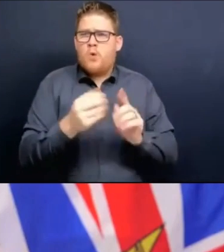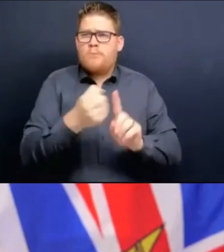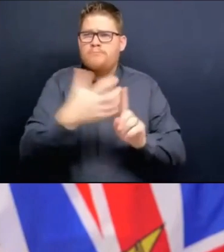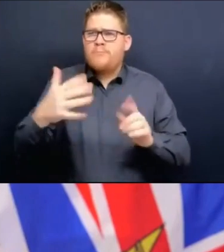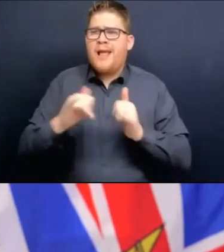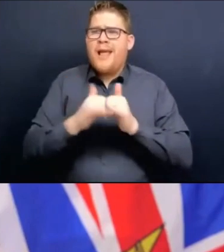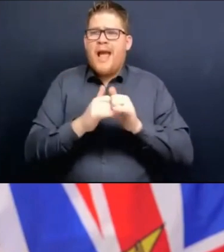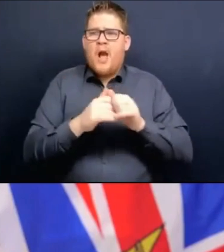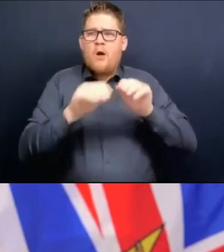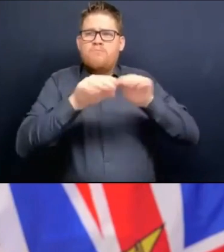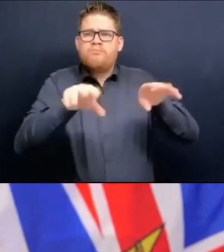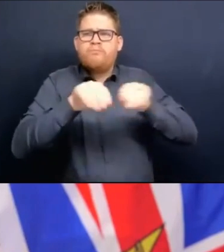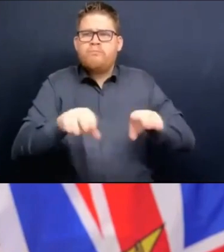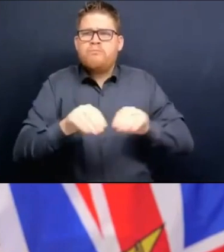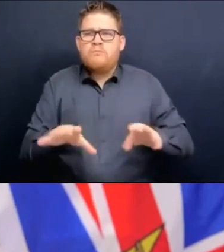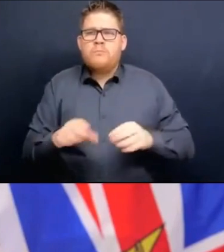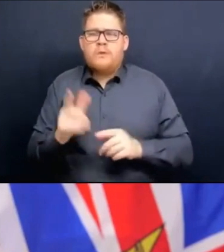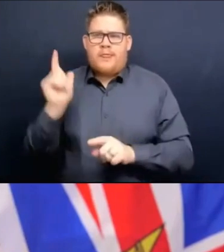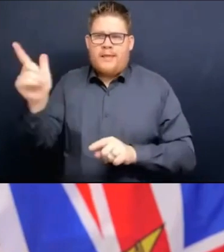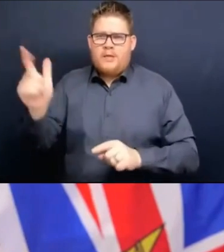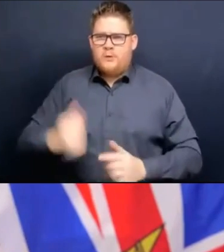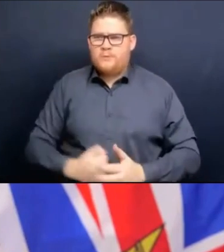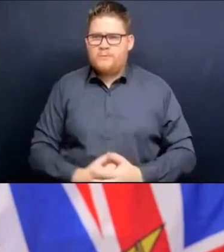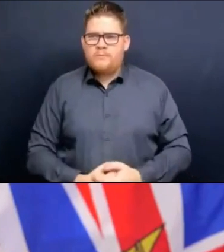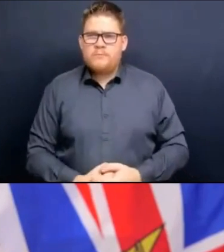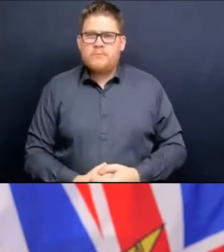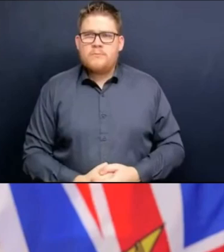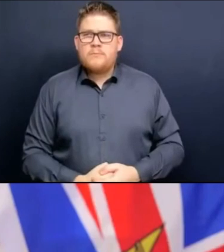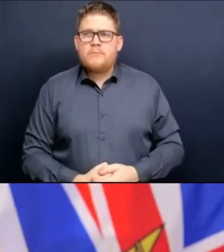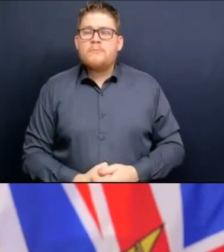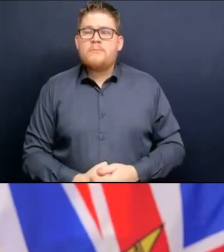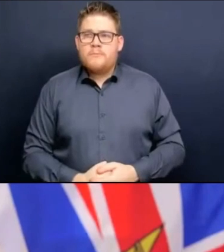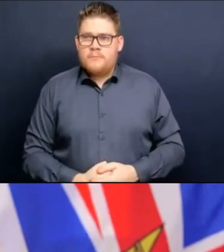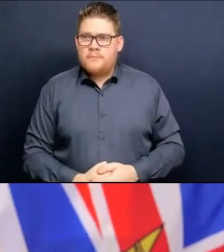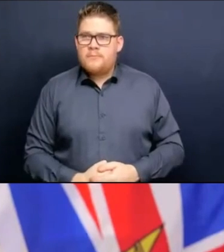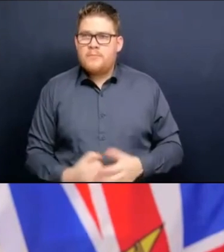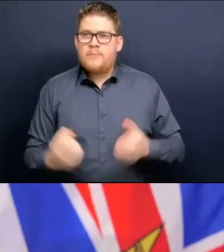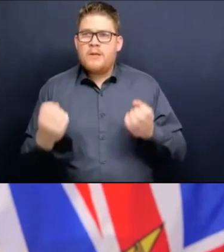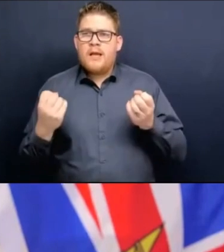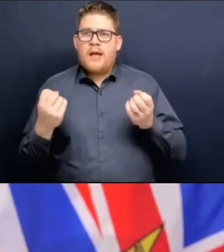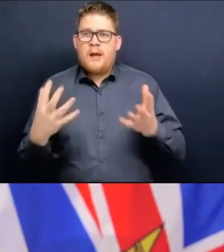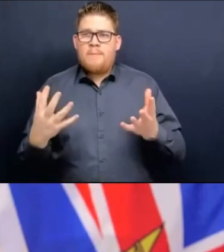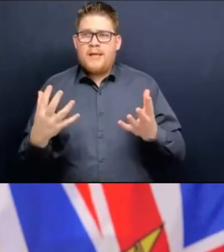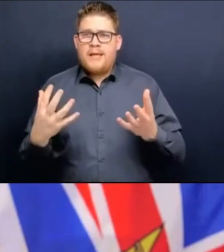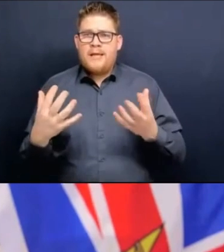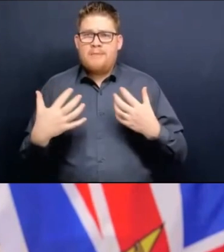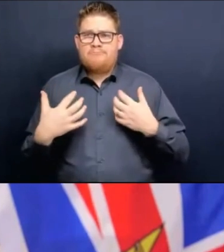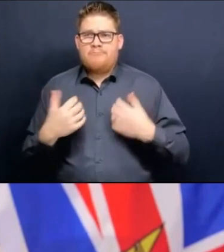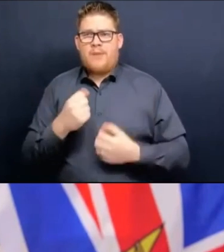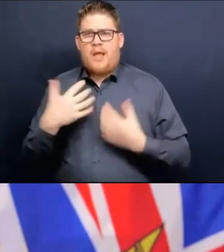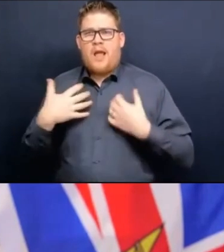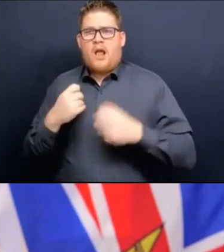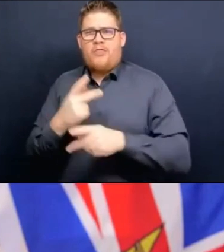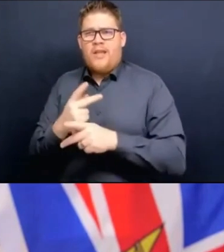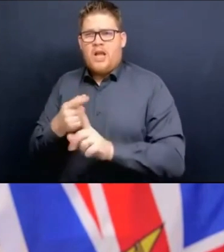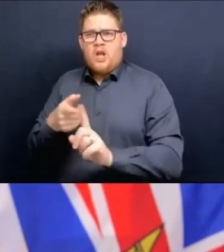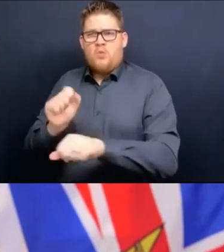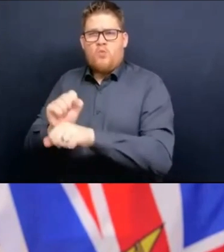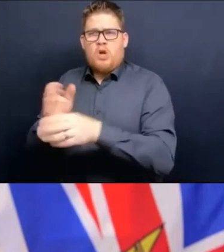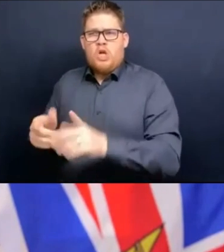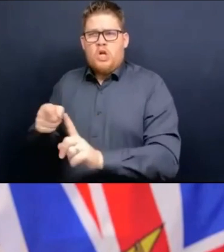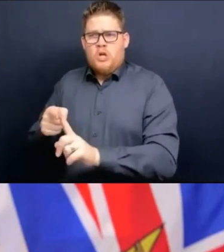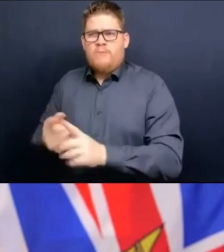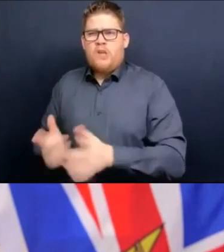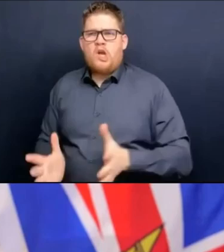sickness on health care workers, saw a decrease in the number of staff with short-term illness off sick, 15,524